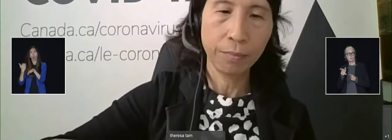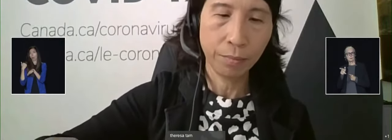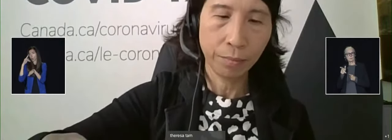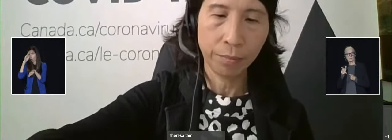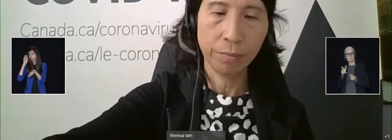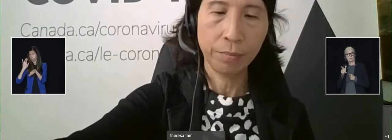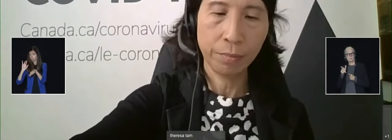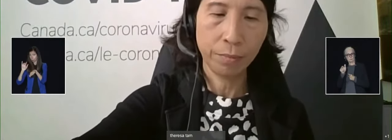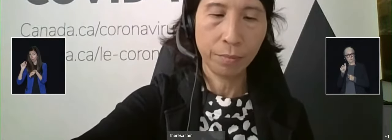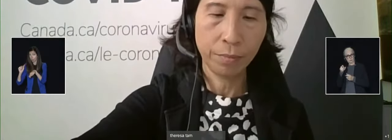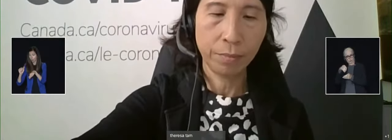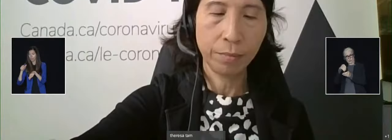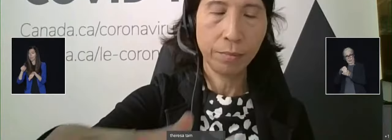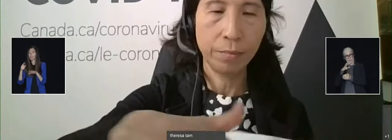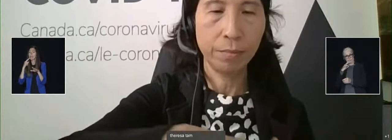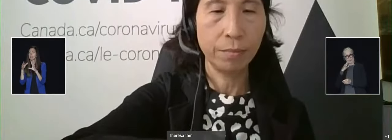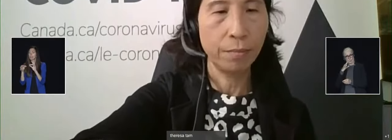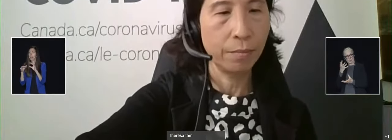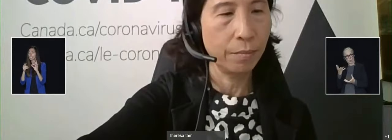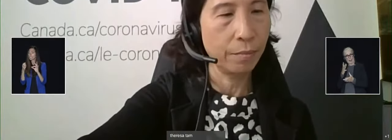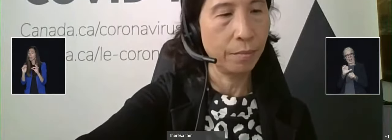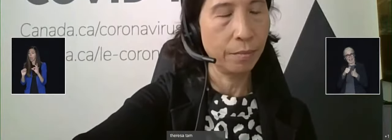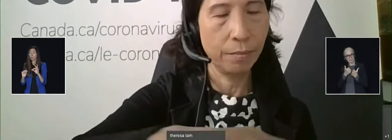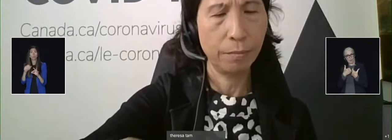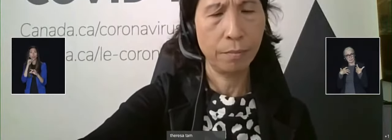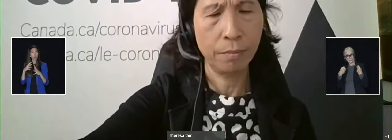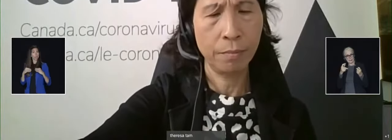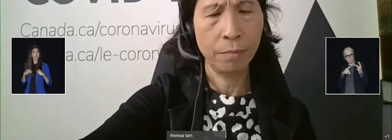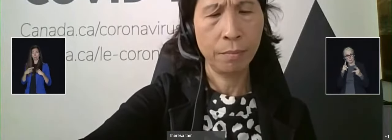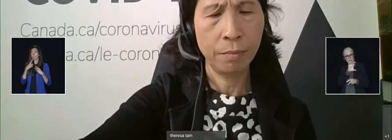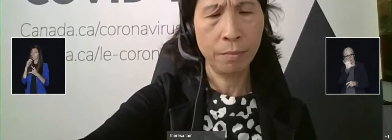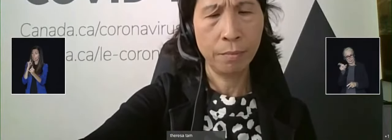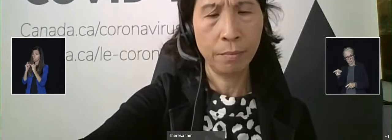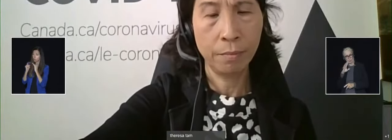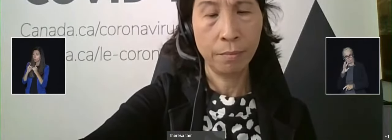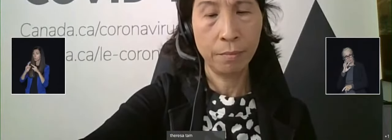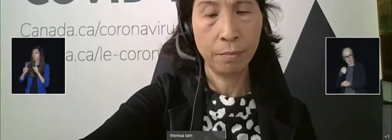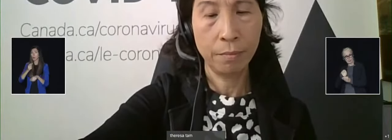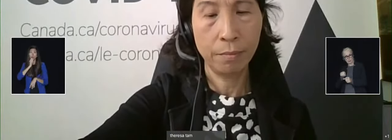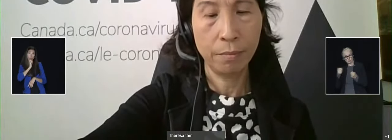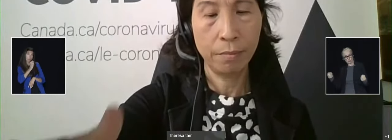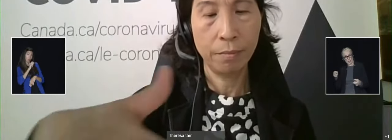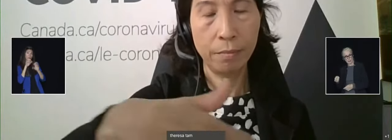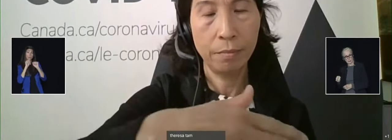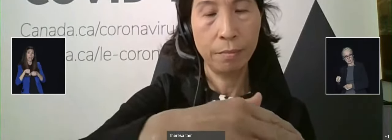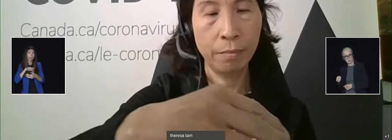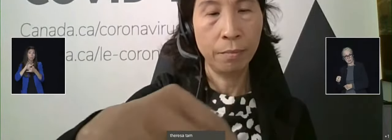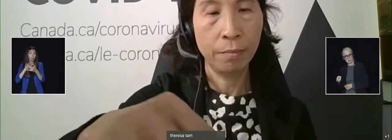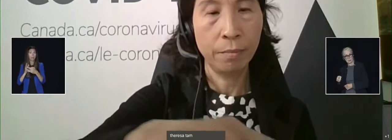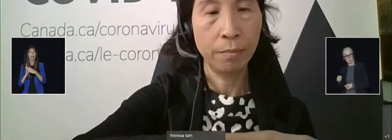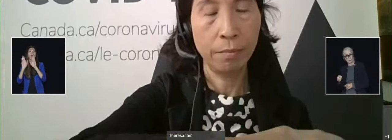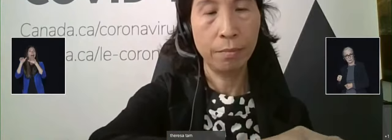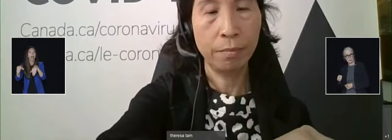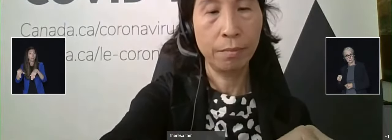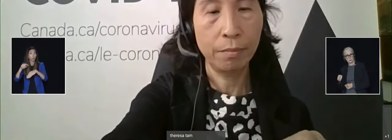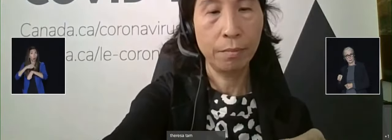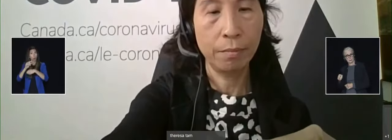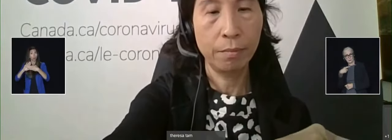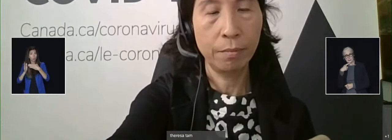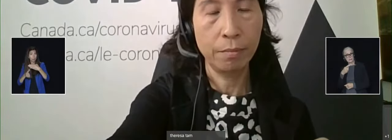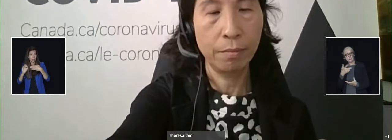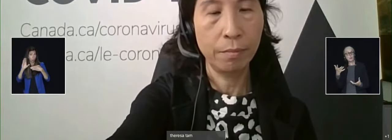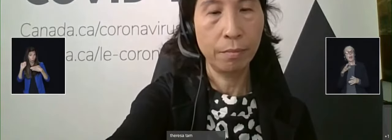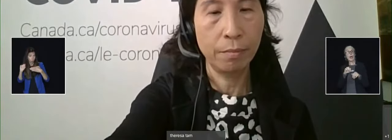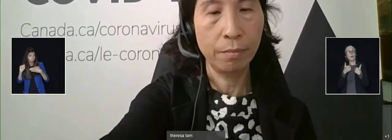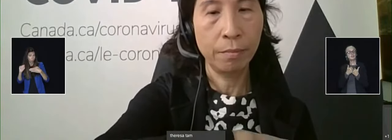that Tam wasn't taking interviews, but reporters could check back after Thanksgiving. CMAJ had also been